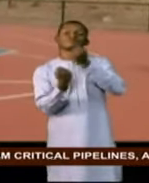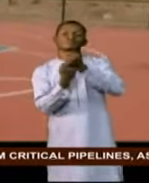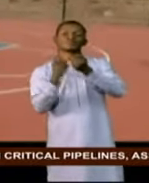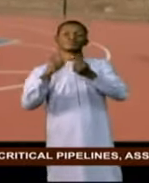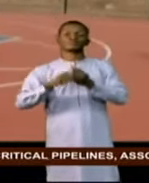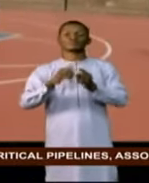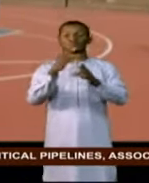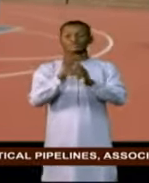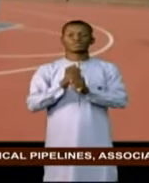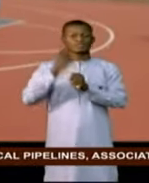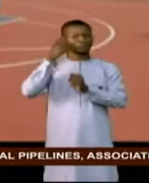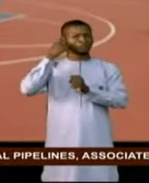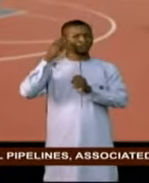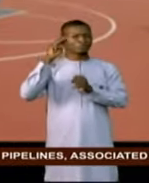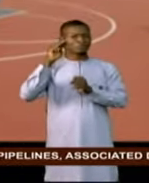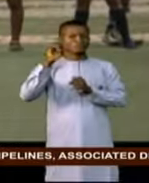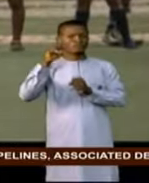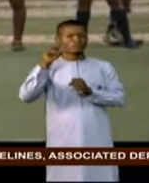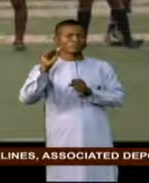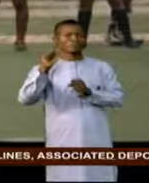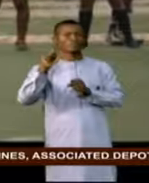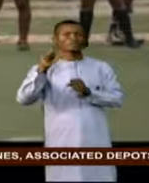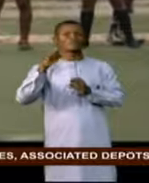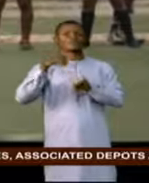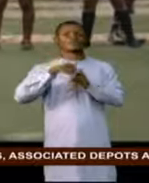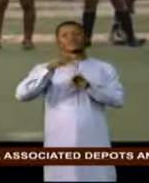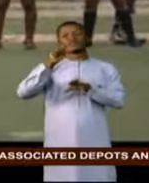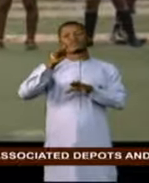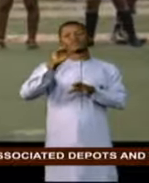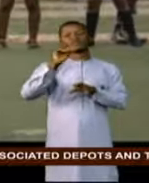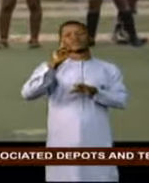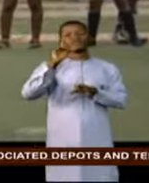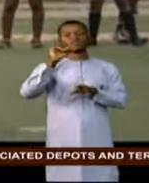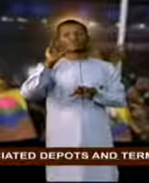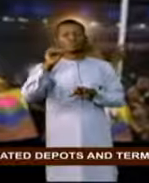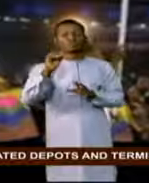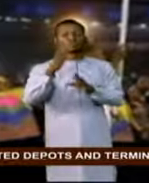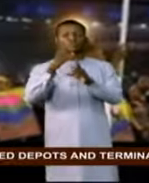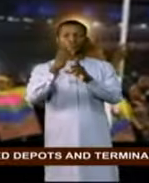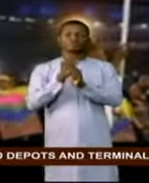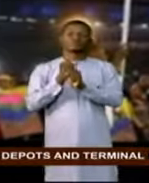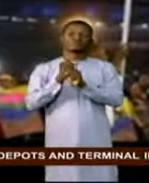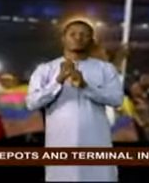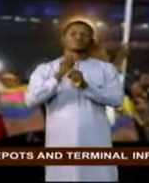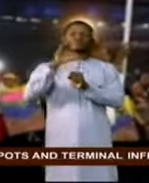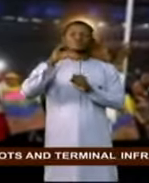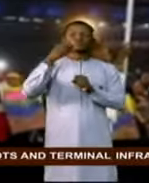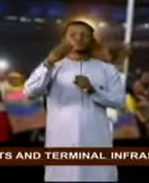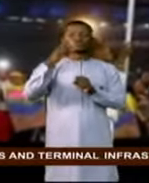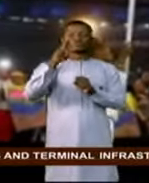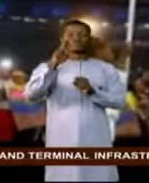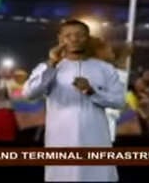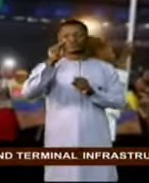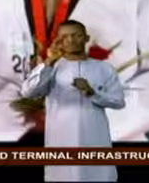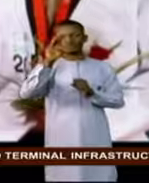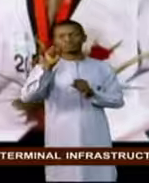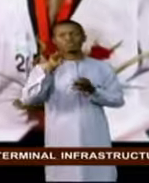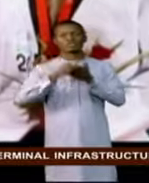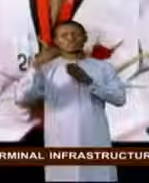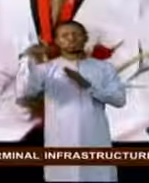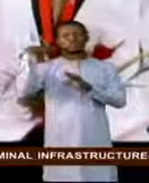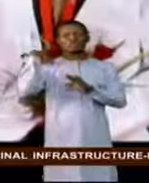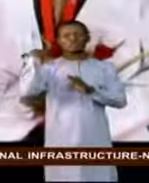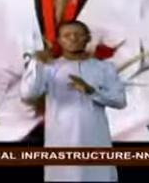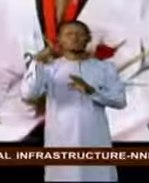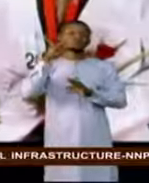Tokyo 2020 Olympics, which has been shifted to the summer of 2021. Chukumereje, who captained Nigeria to the